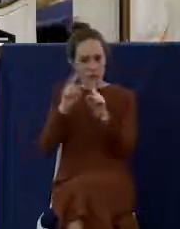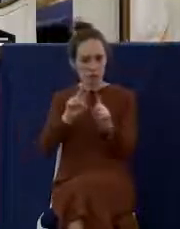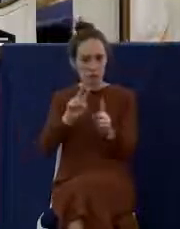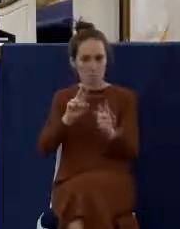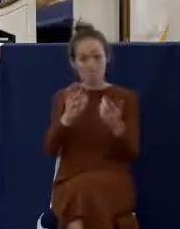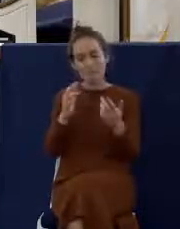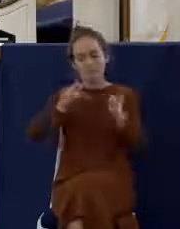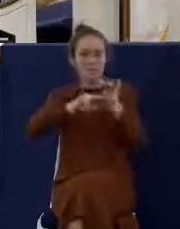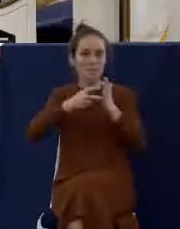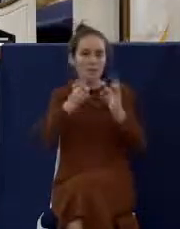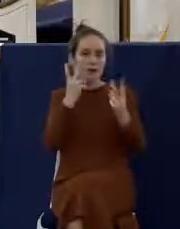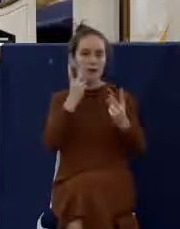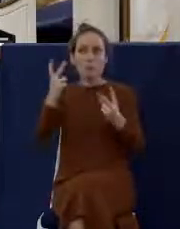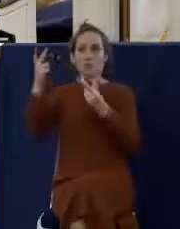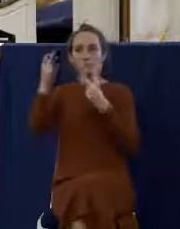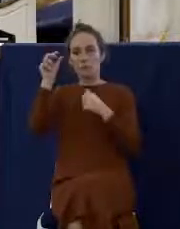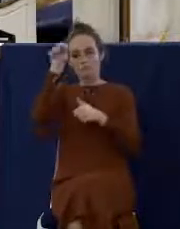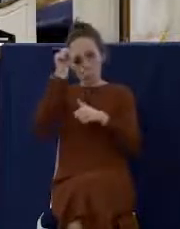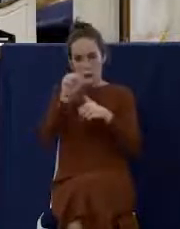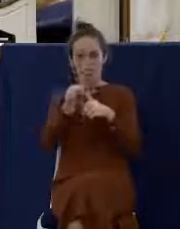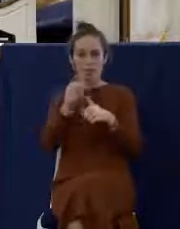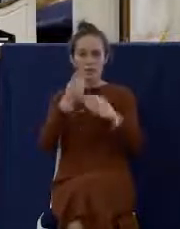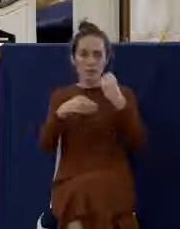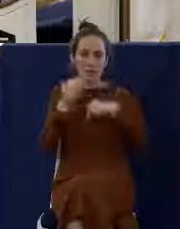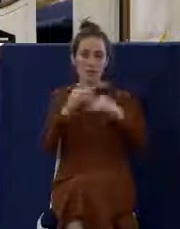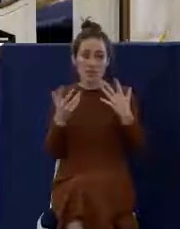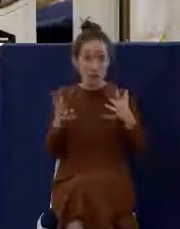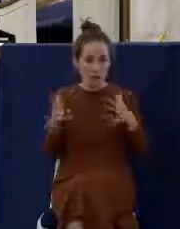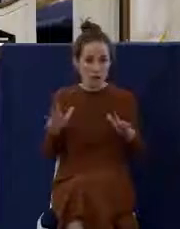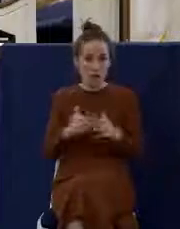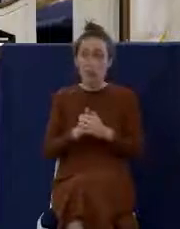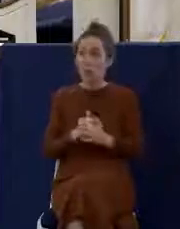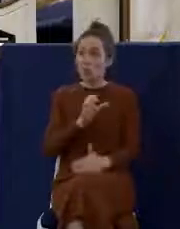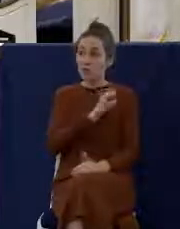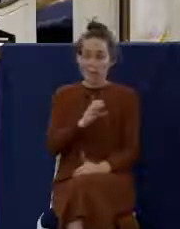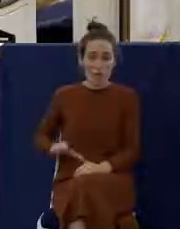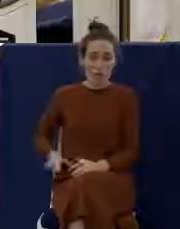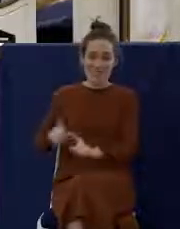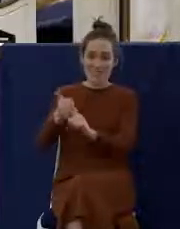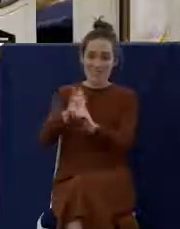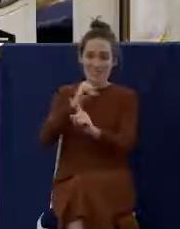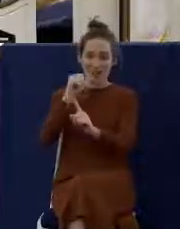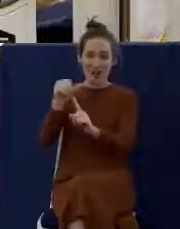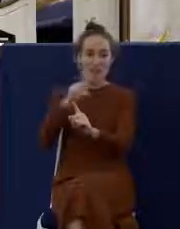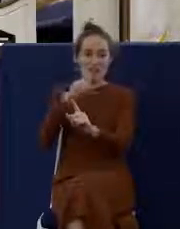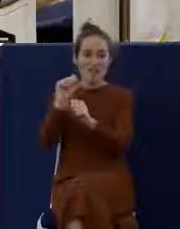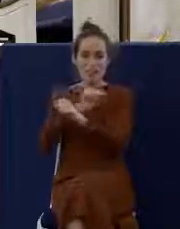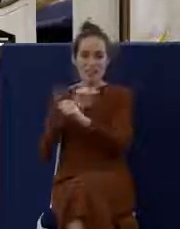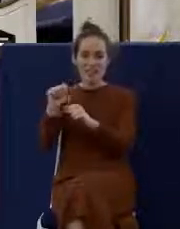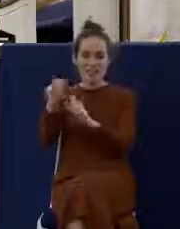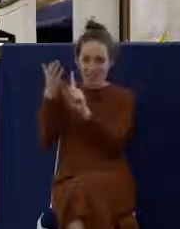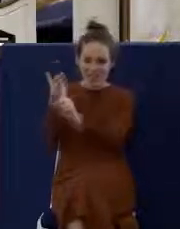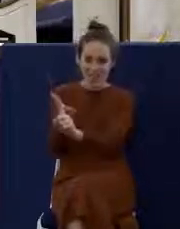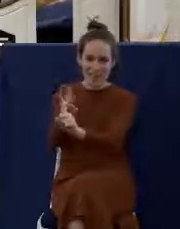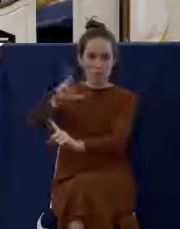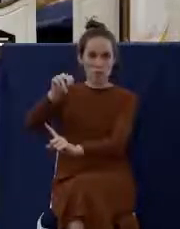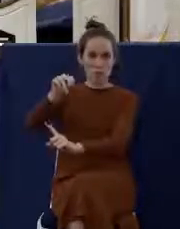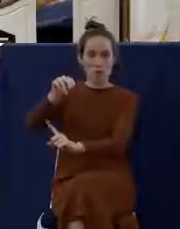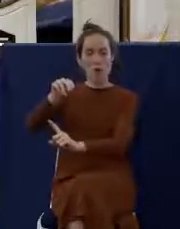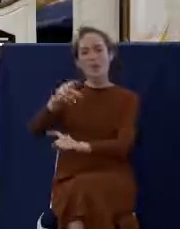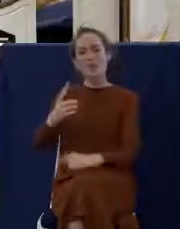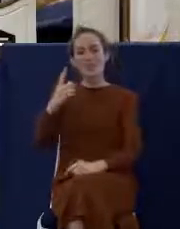supper, and that's all. Christ is absent. And so I think there's a sense in which the pendulum